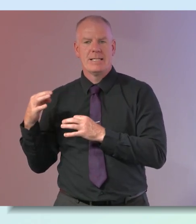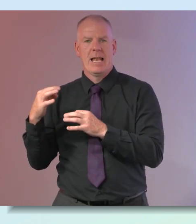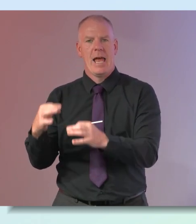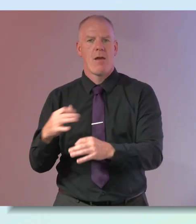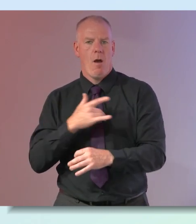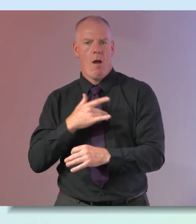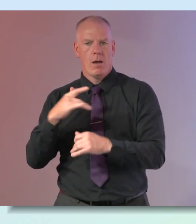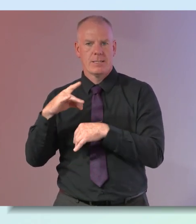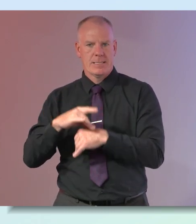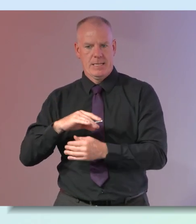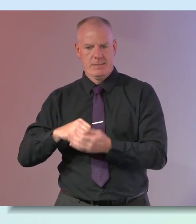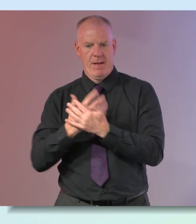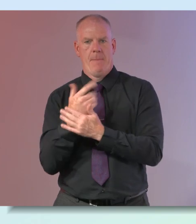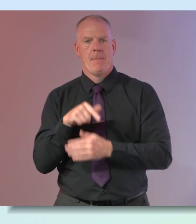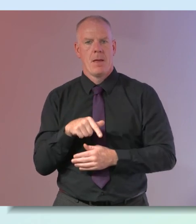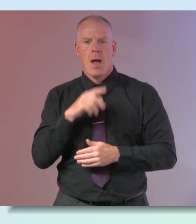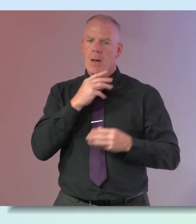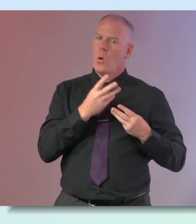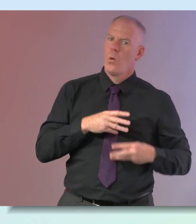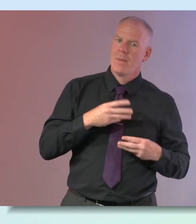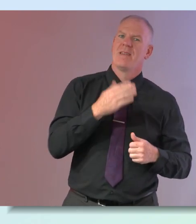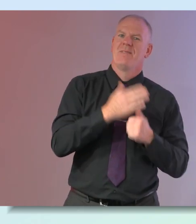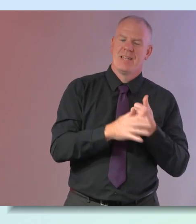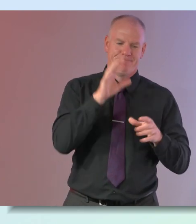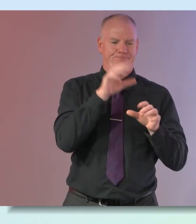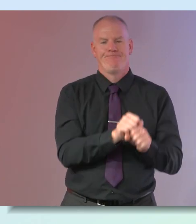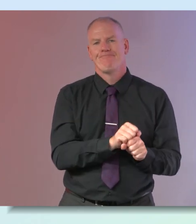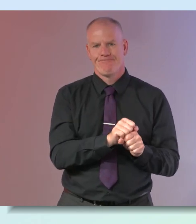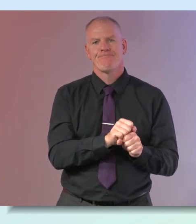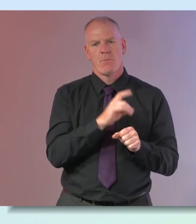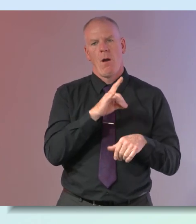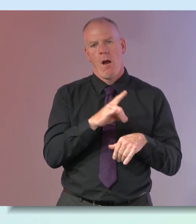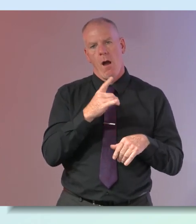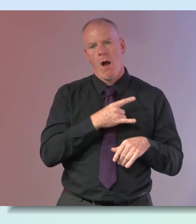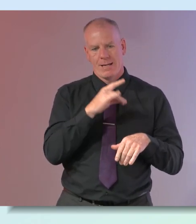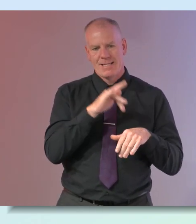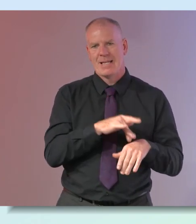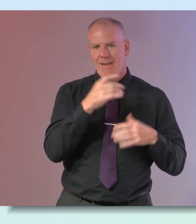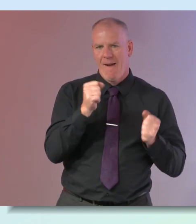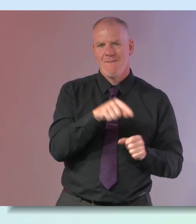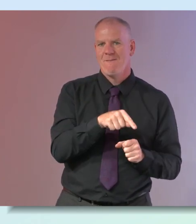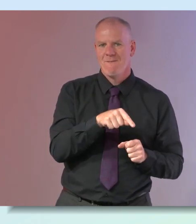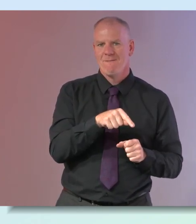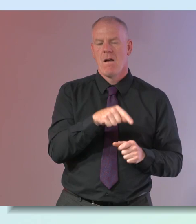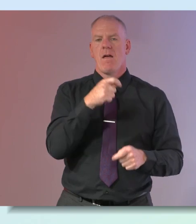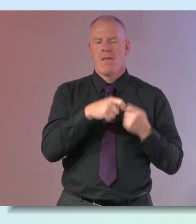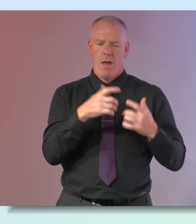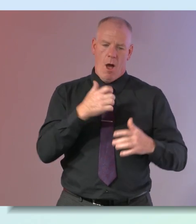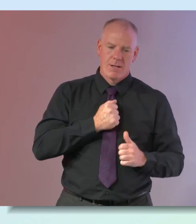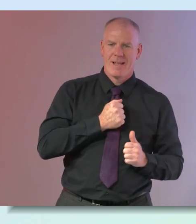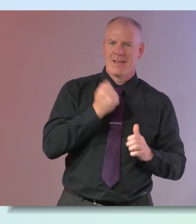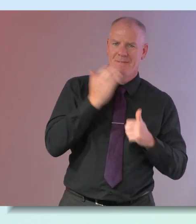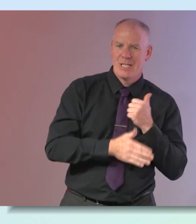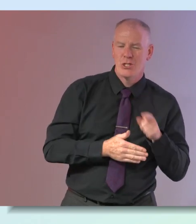disease from evolving but in women who have already got well established heart disease if they've had a heart attack already